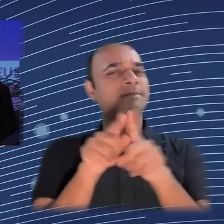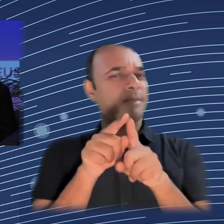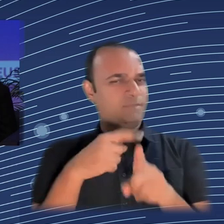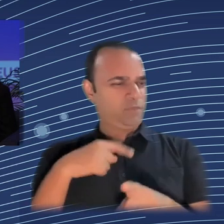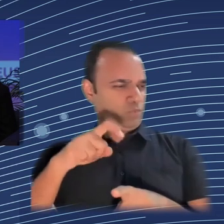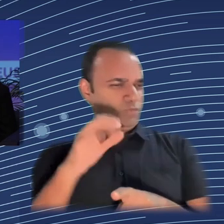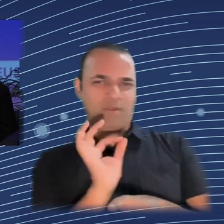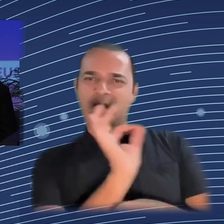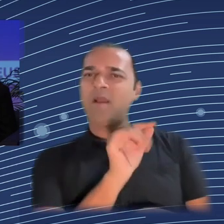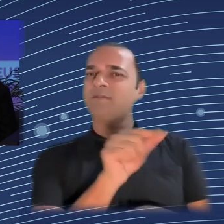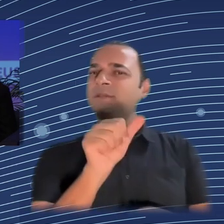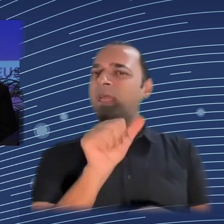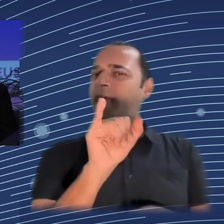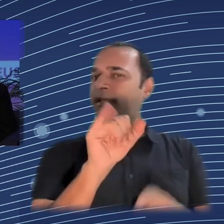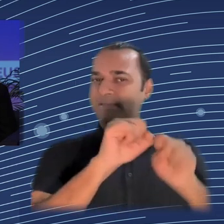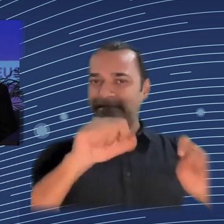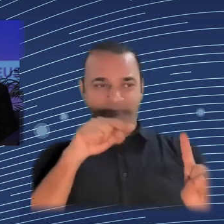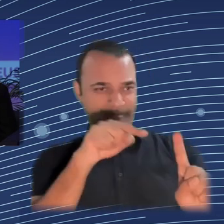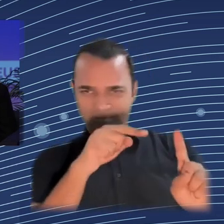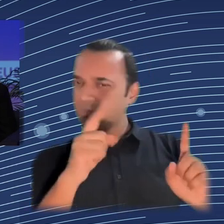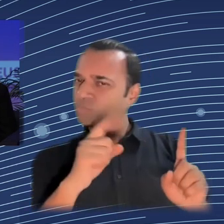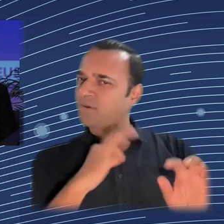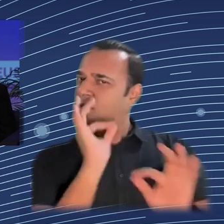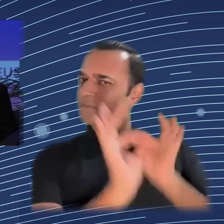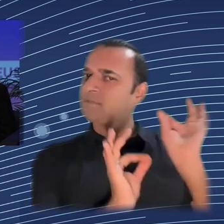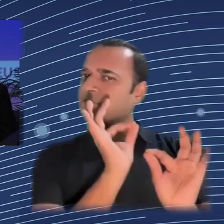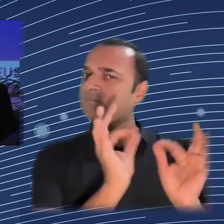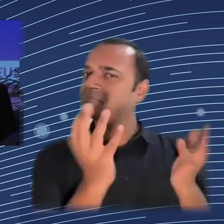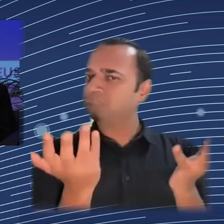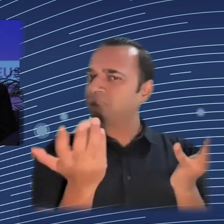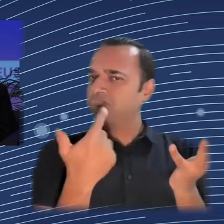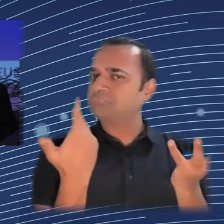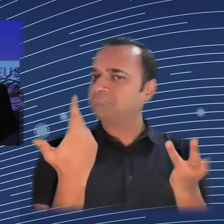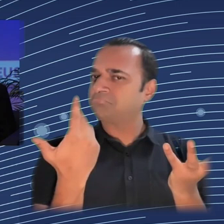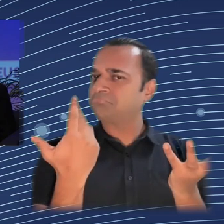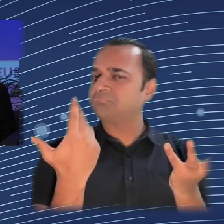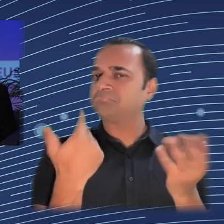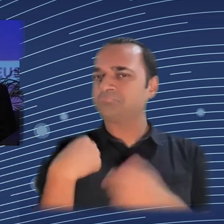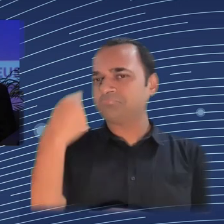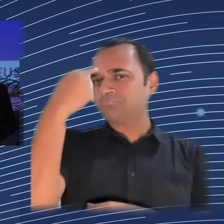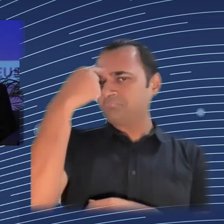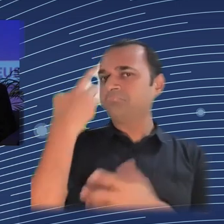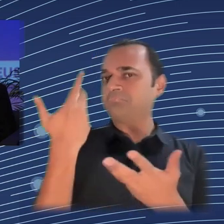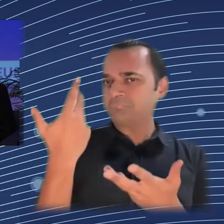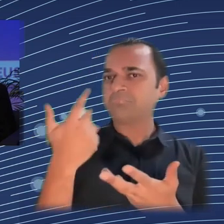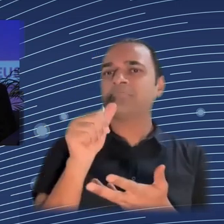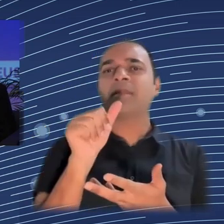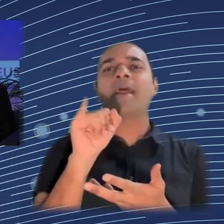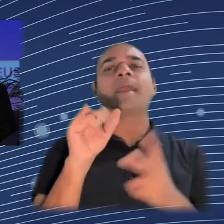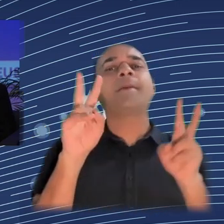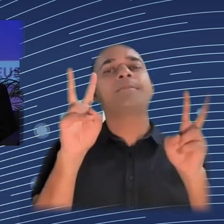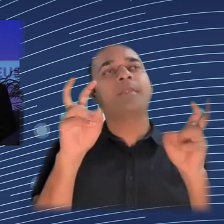our body without asking a lot of questions about it. And first of all, without knowing the long-term